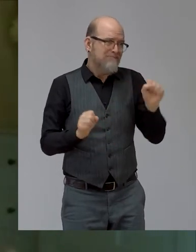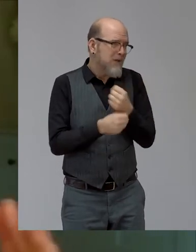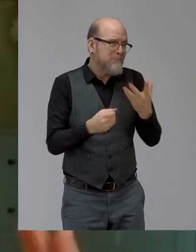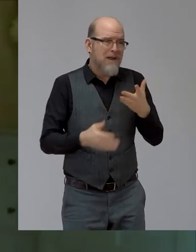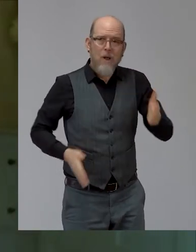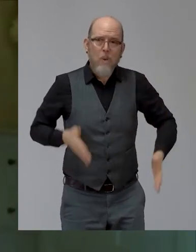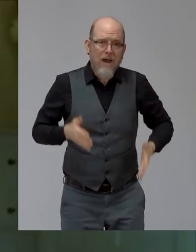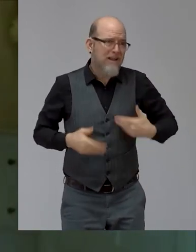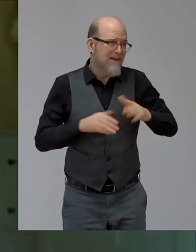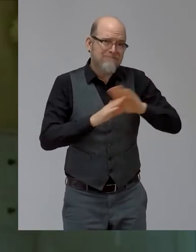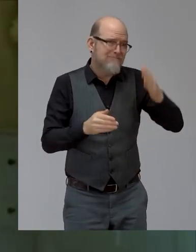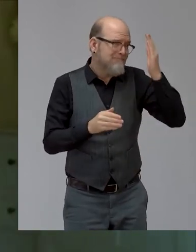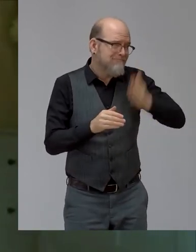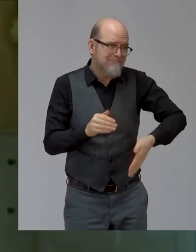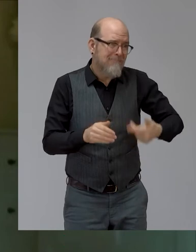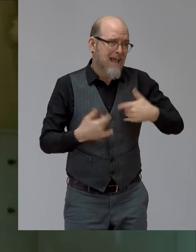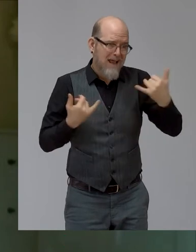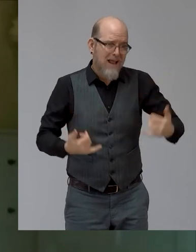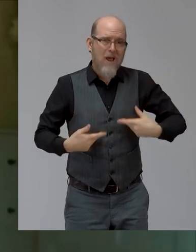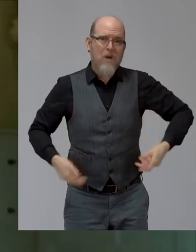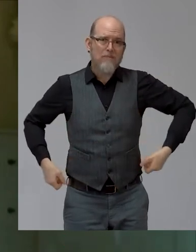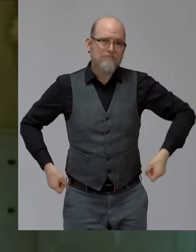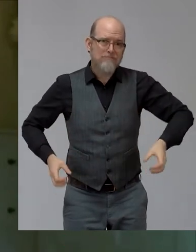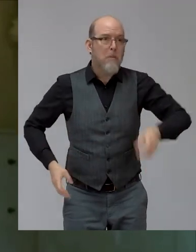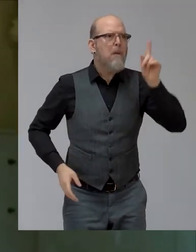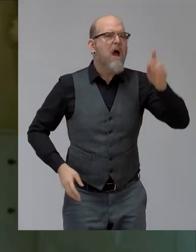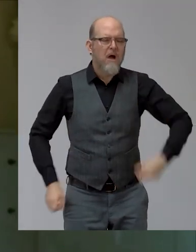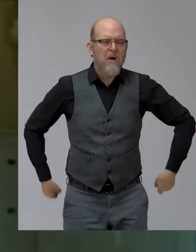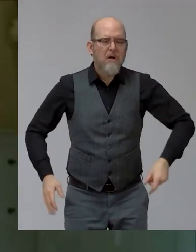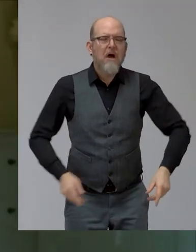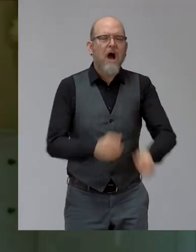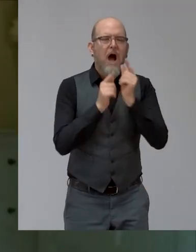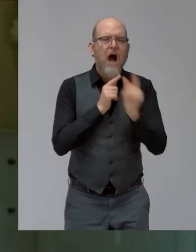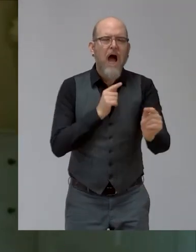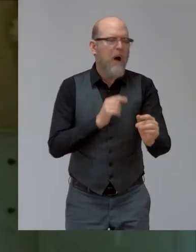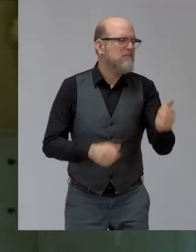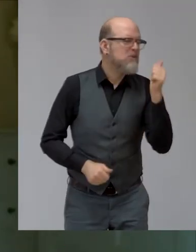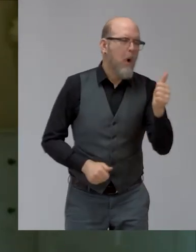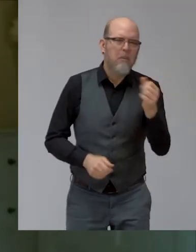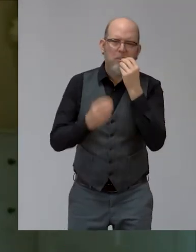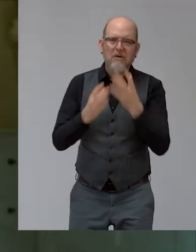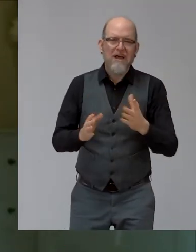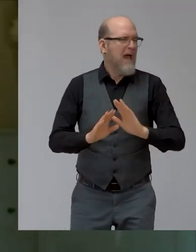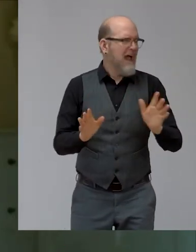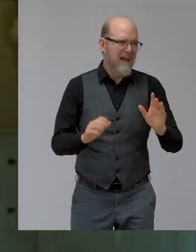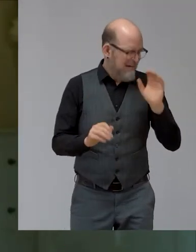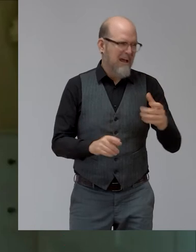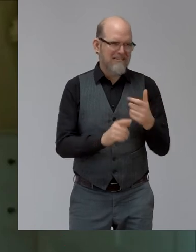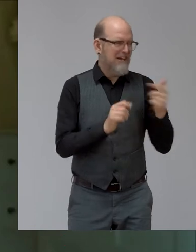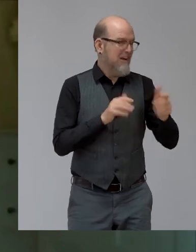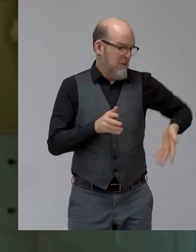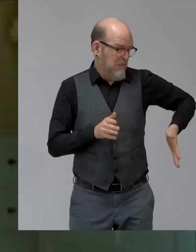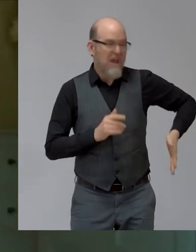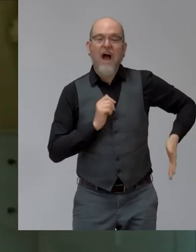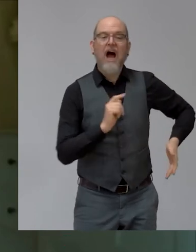Yes, I will be the quickest in a wheelchair and I'll have a flash one if I can afford it. But, and all that sort of thing. But,